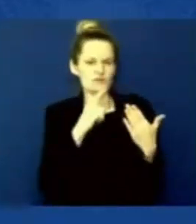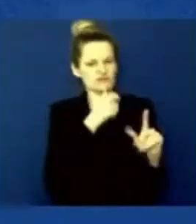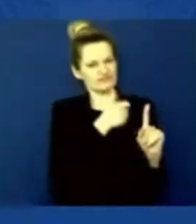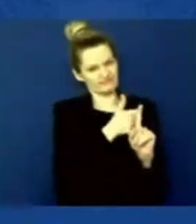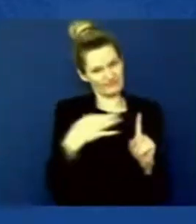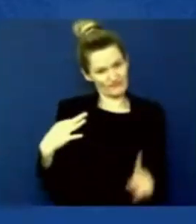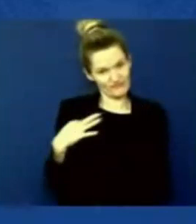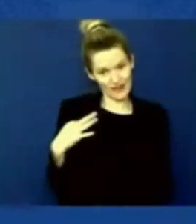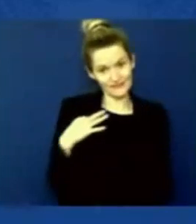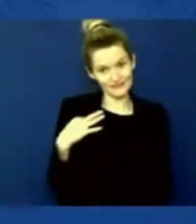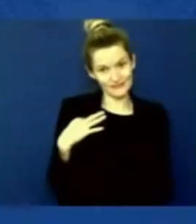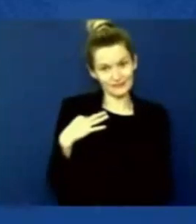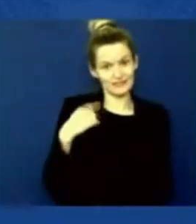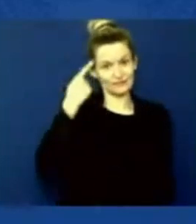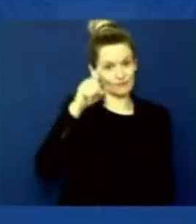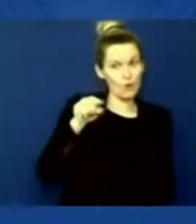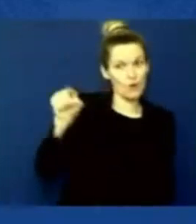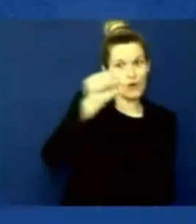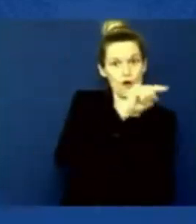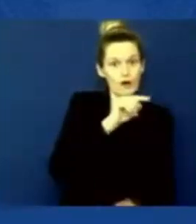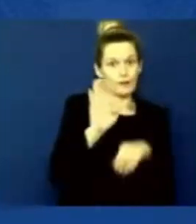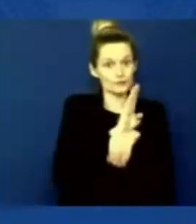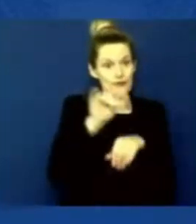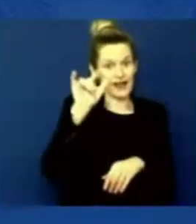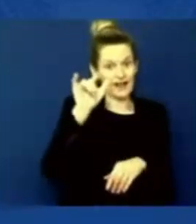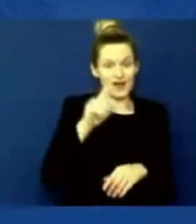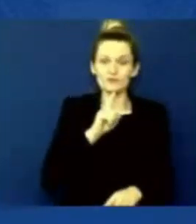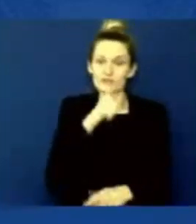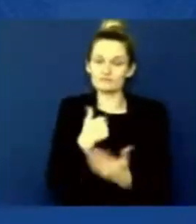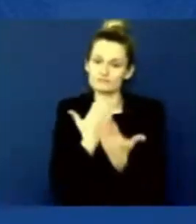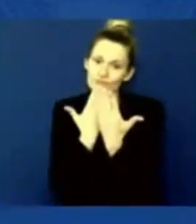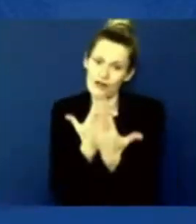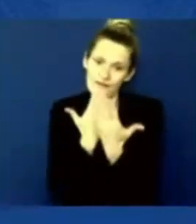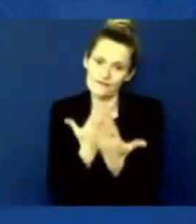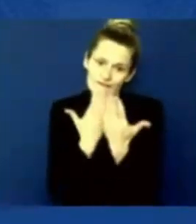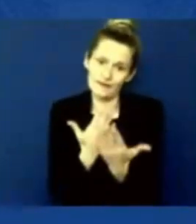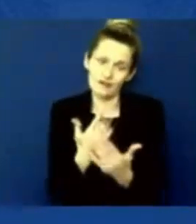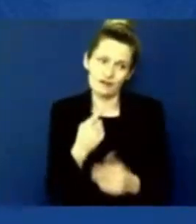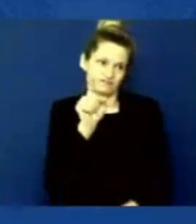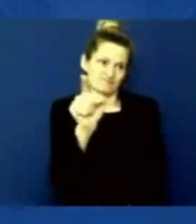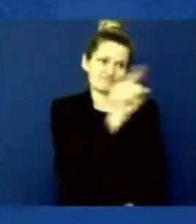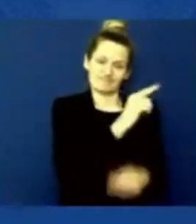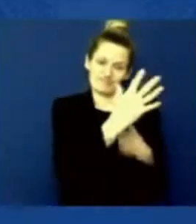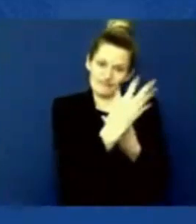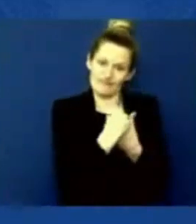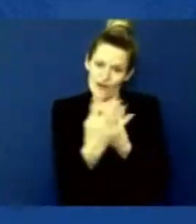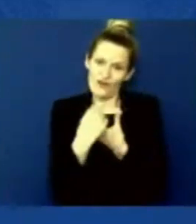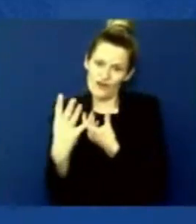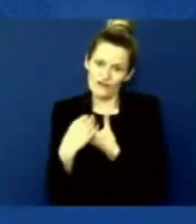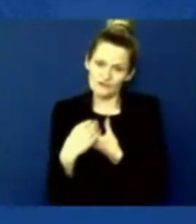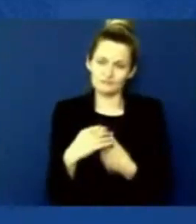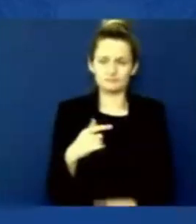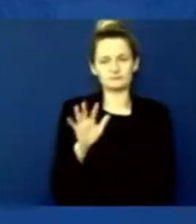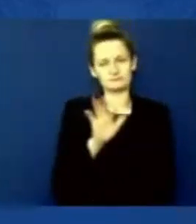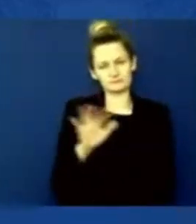those airlines and the U.S. carriers who are supporting us. This effort will only use three or four planes from each of the major carriers — vast